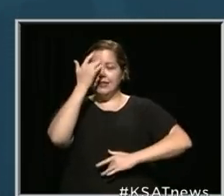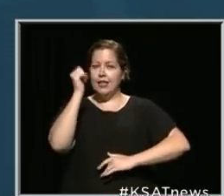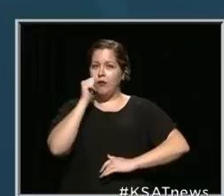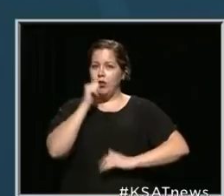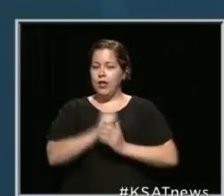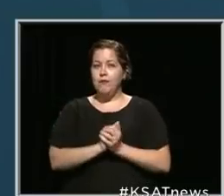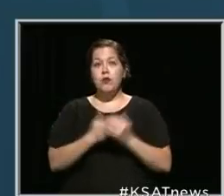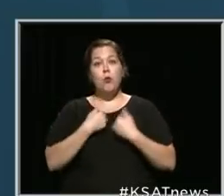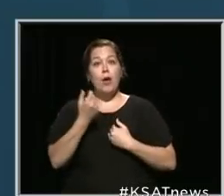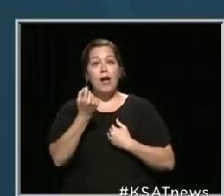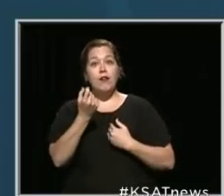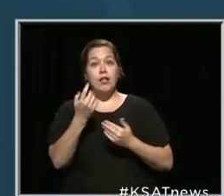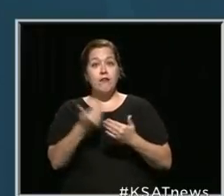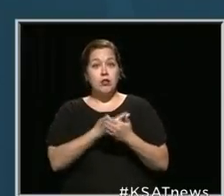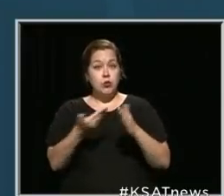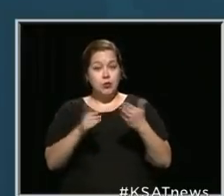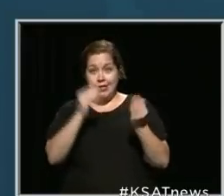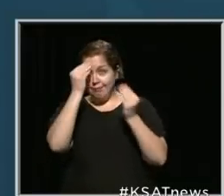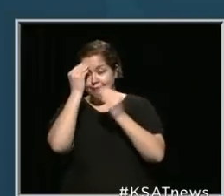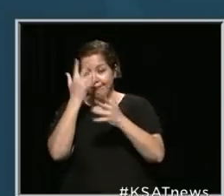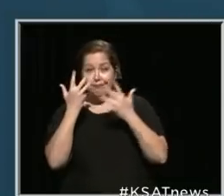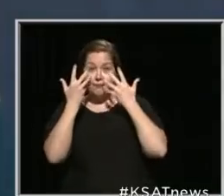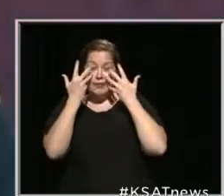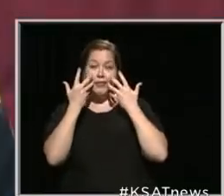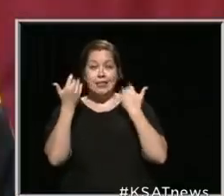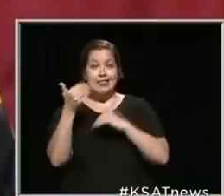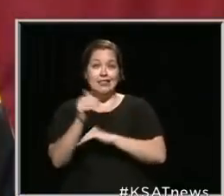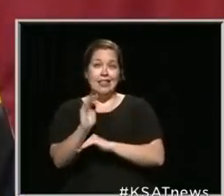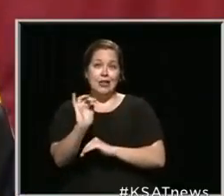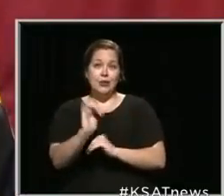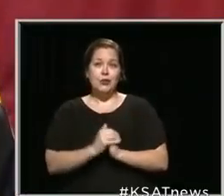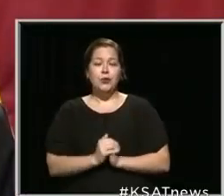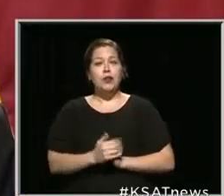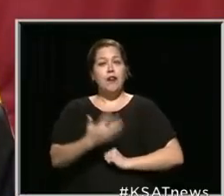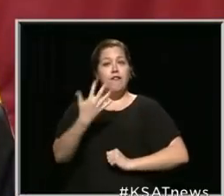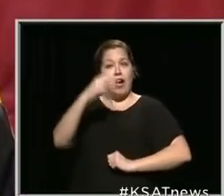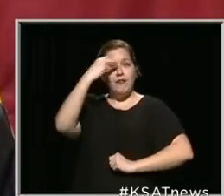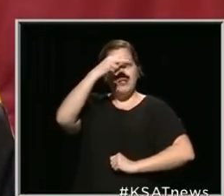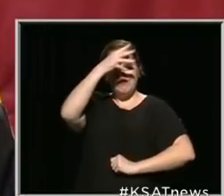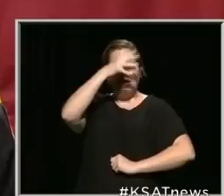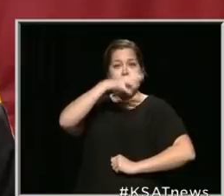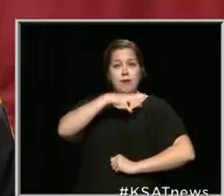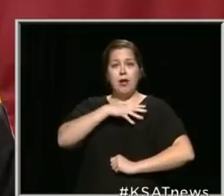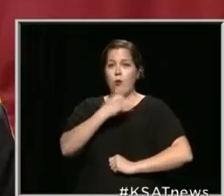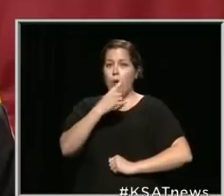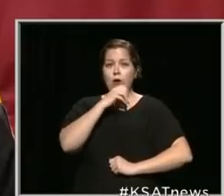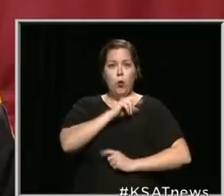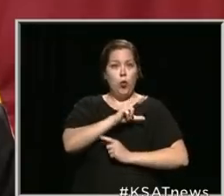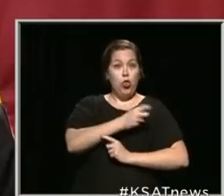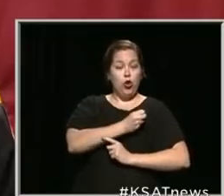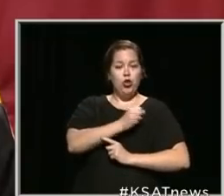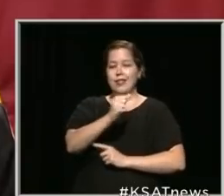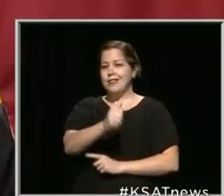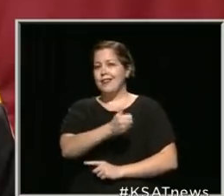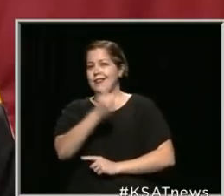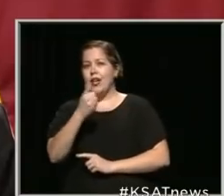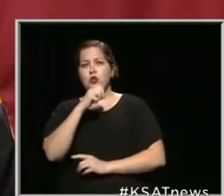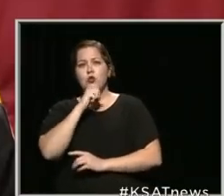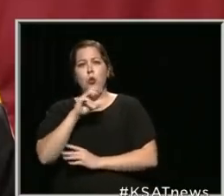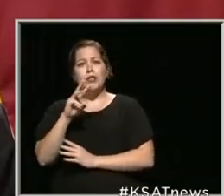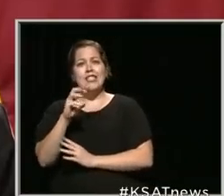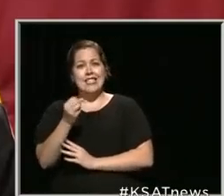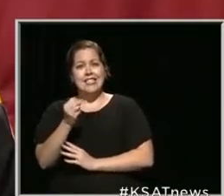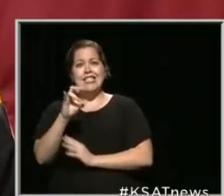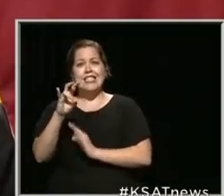We have 11 new deaths to report, unfortunately, tonight as well. Five Hispanic males, one in his 30s, the others in their